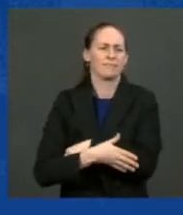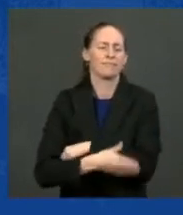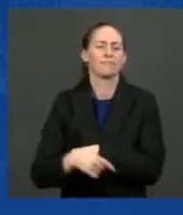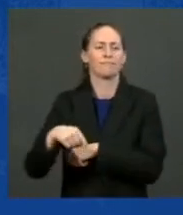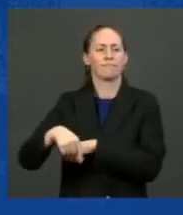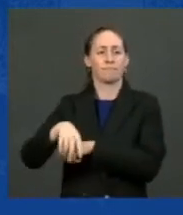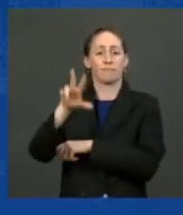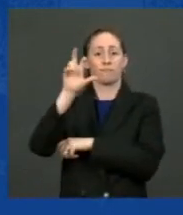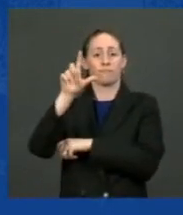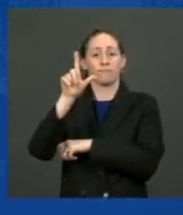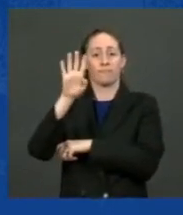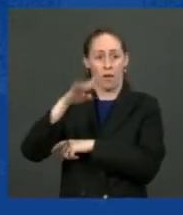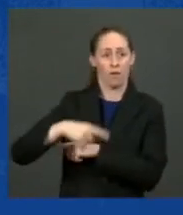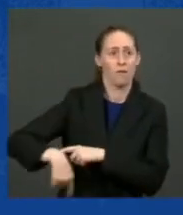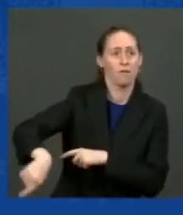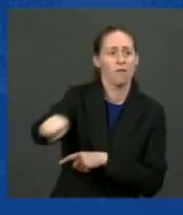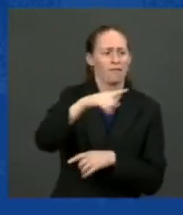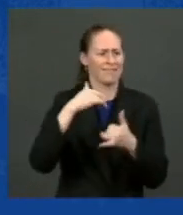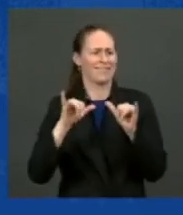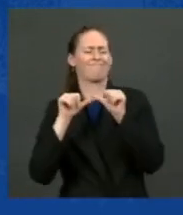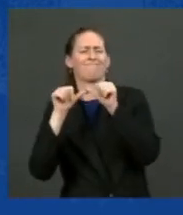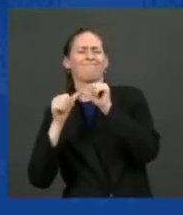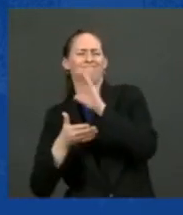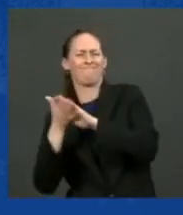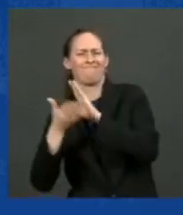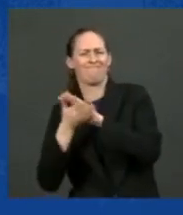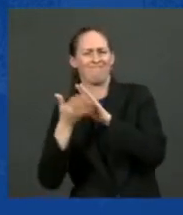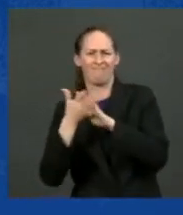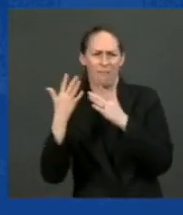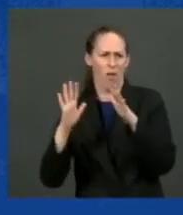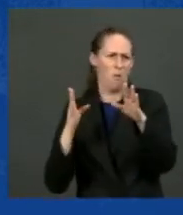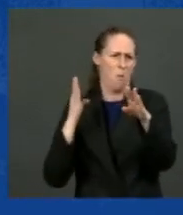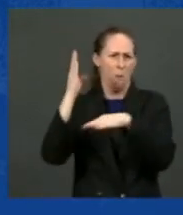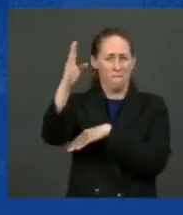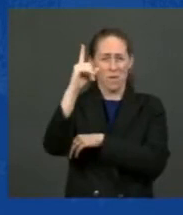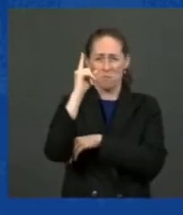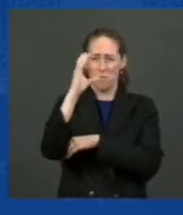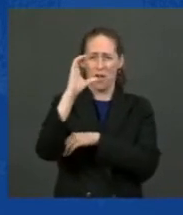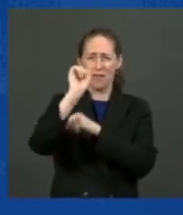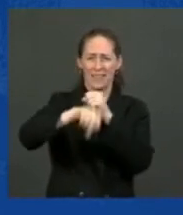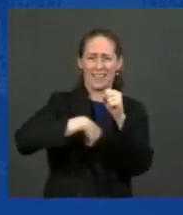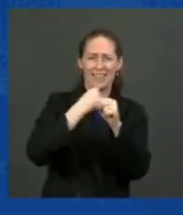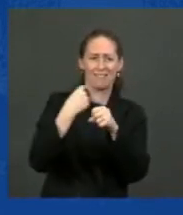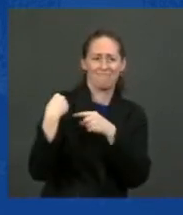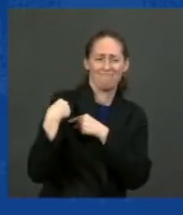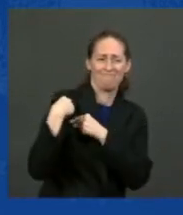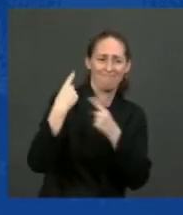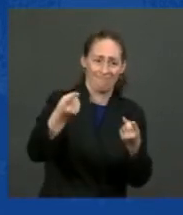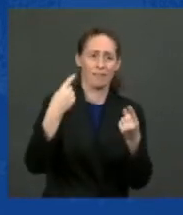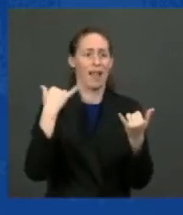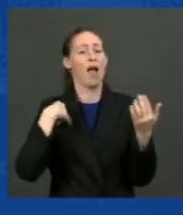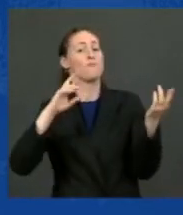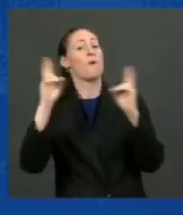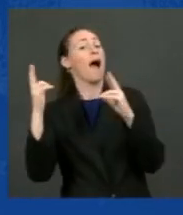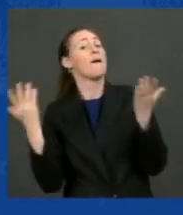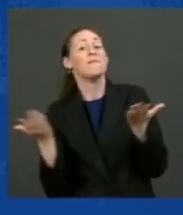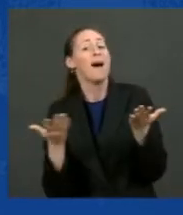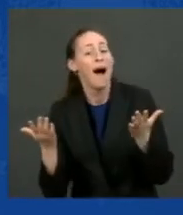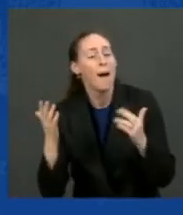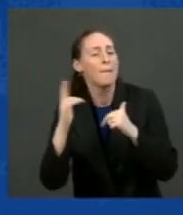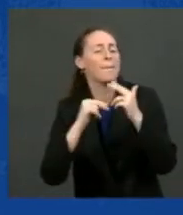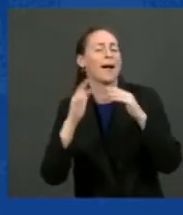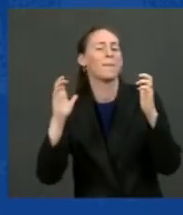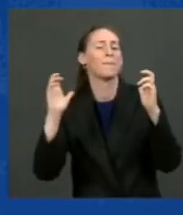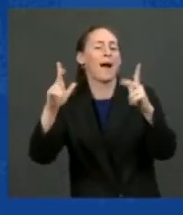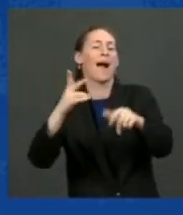over 100 years. Now we stand and ready to build back better. With that, I welcome the president